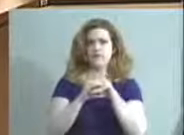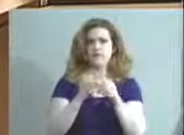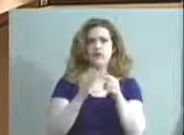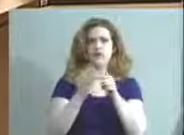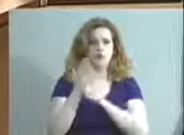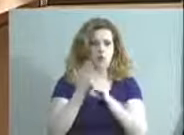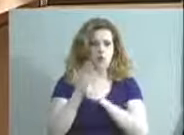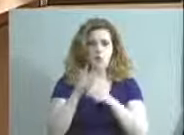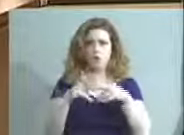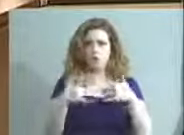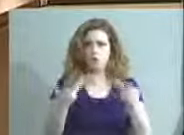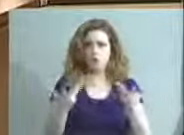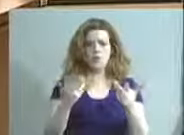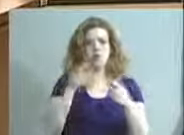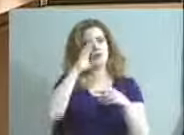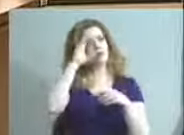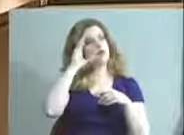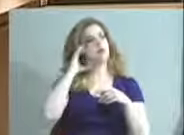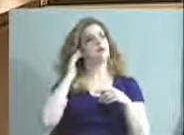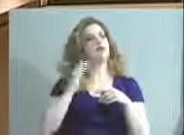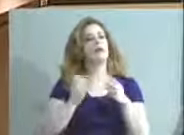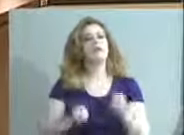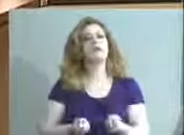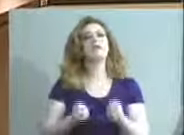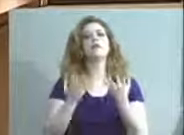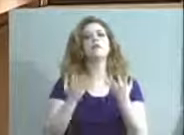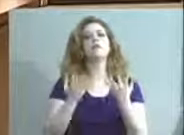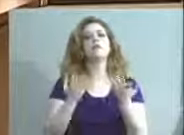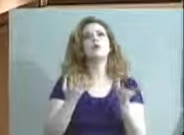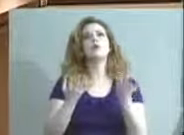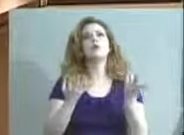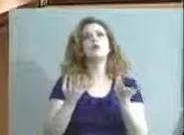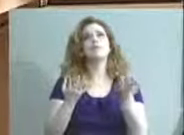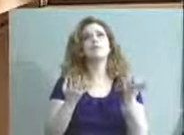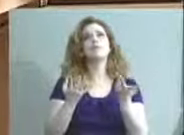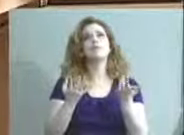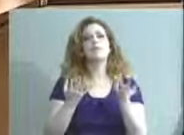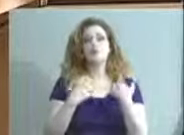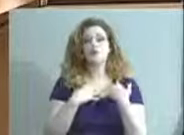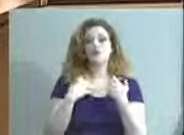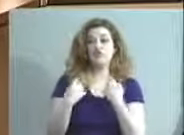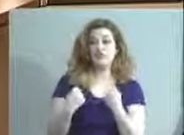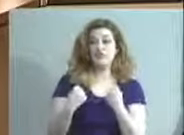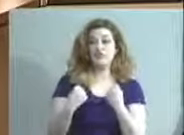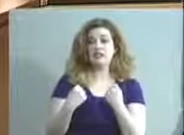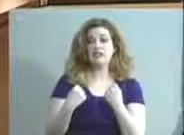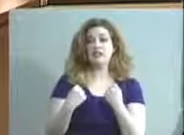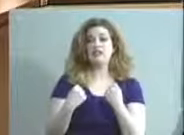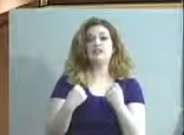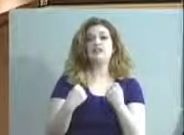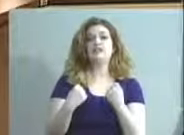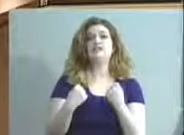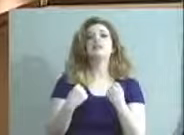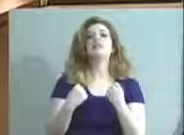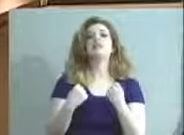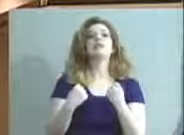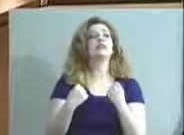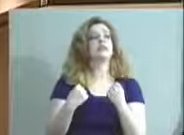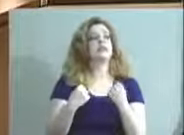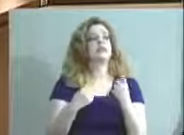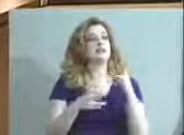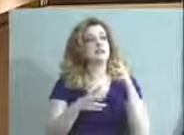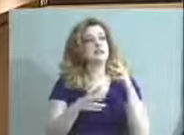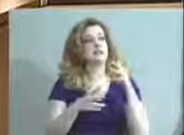on the number of restraints and seclusions in the district that I think